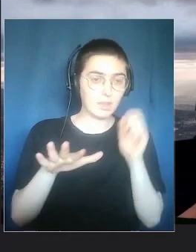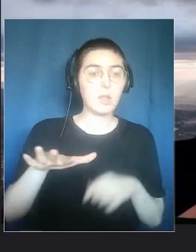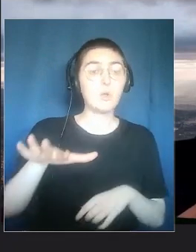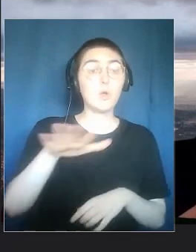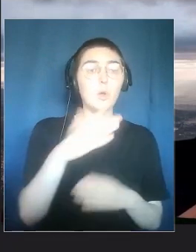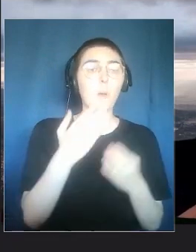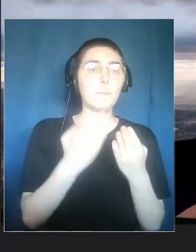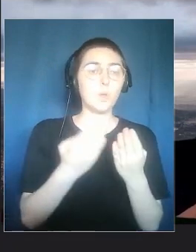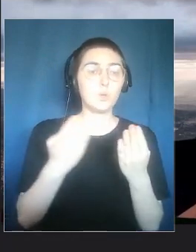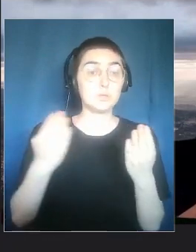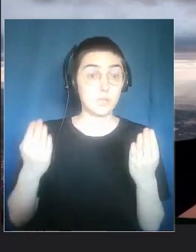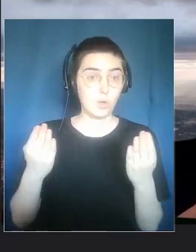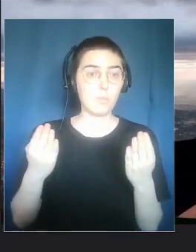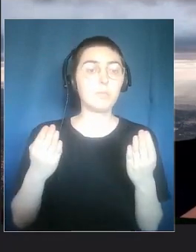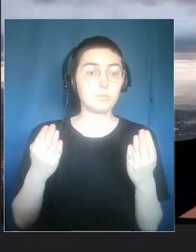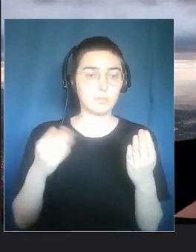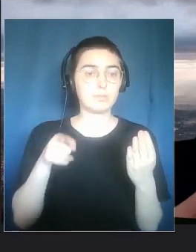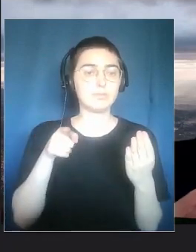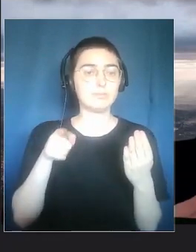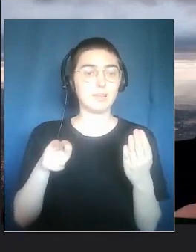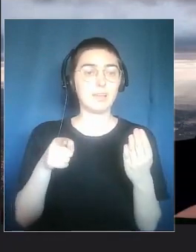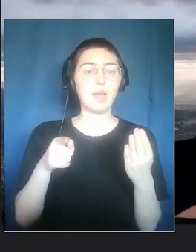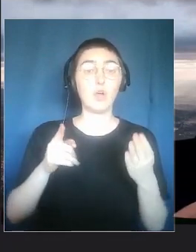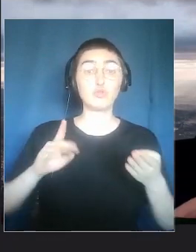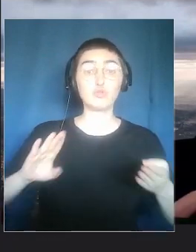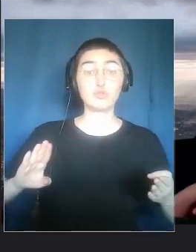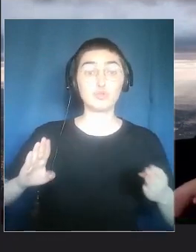It's an ethnographic museum.